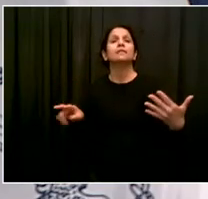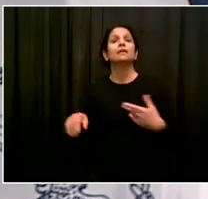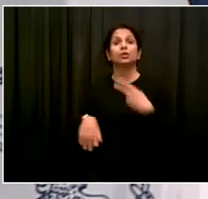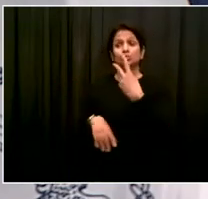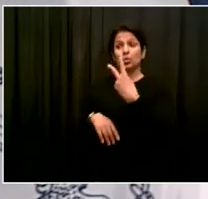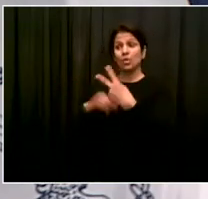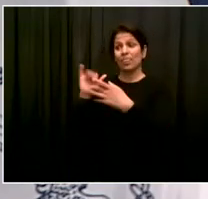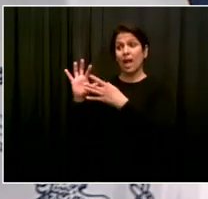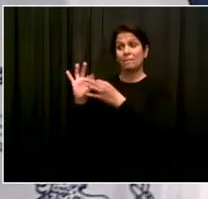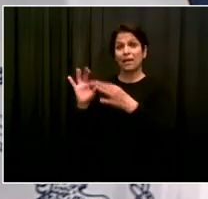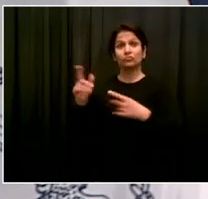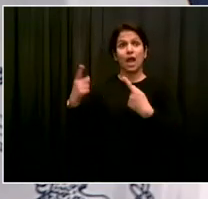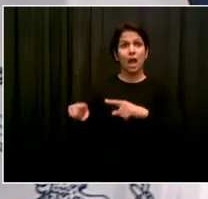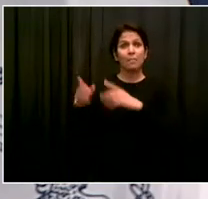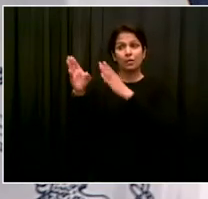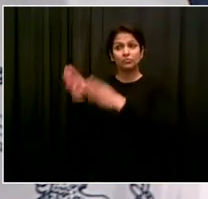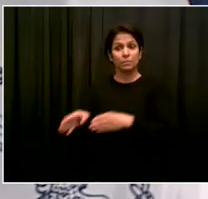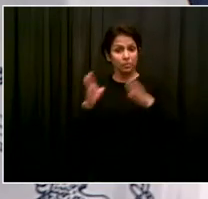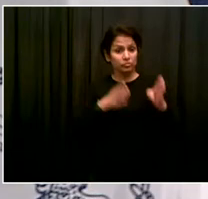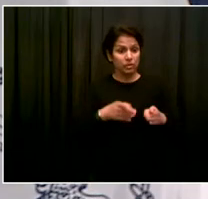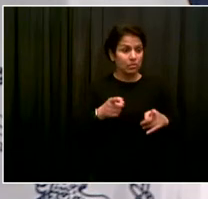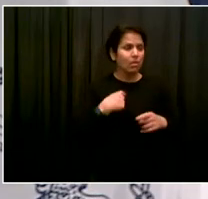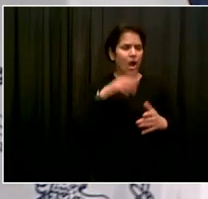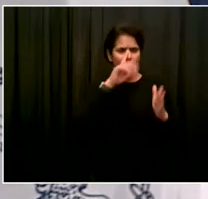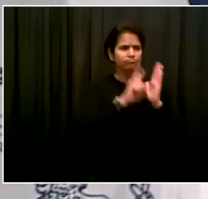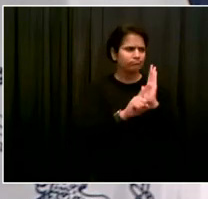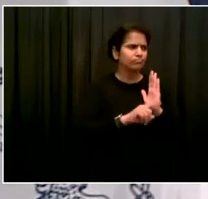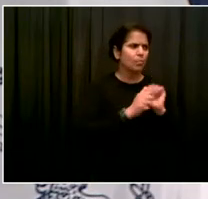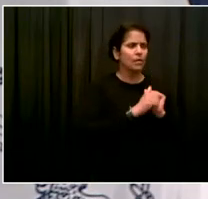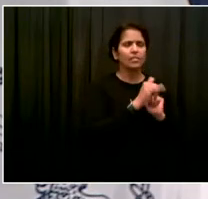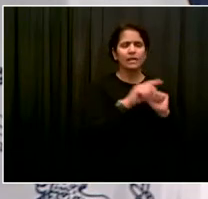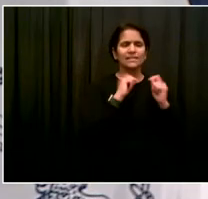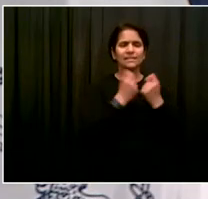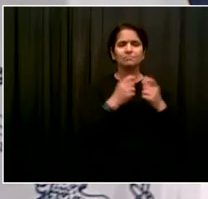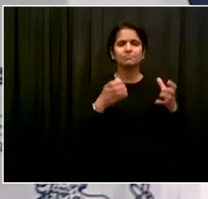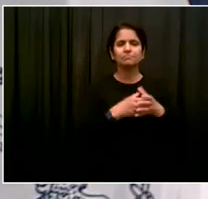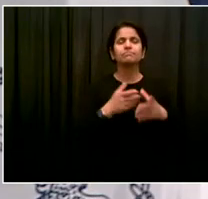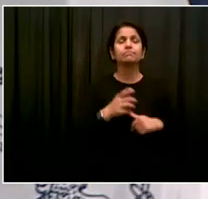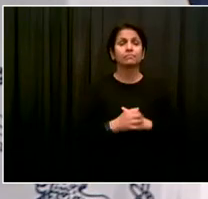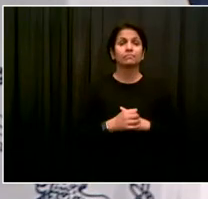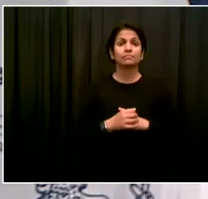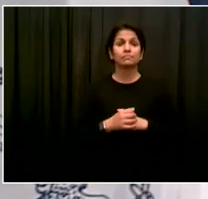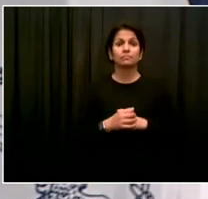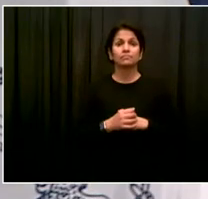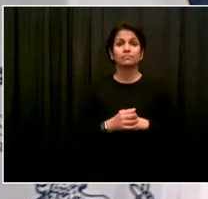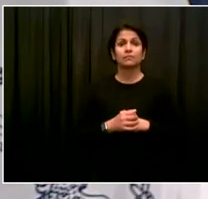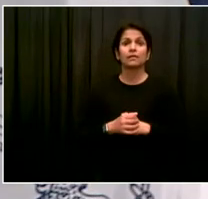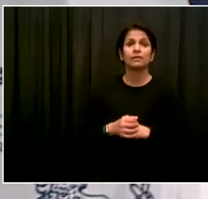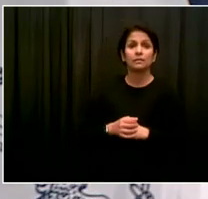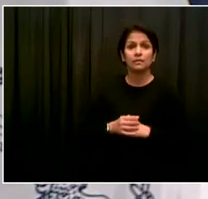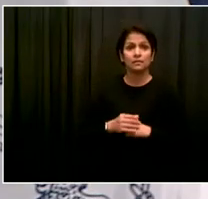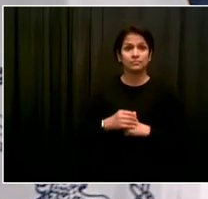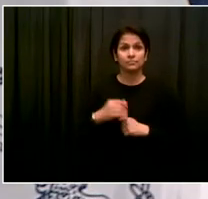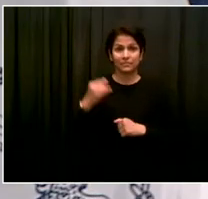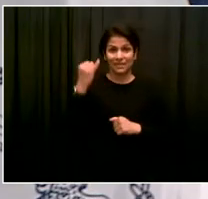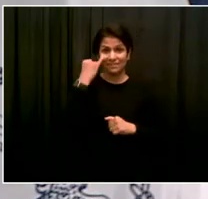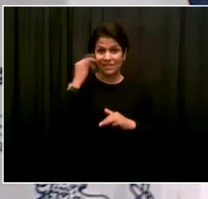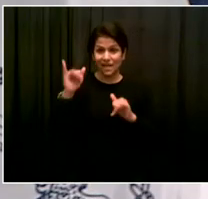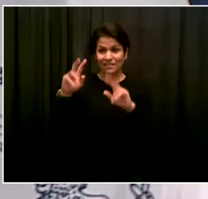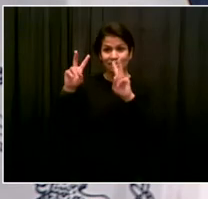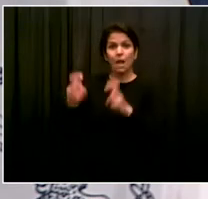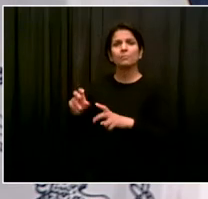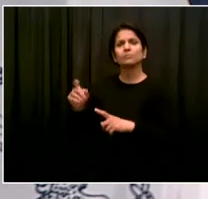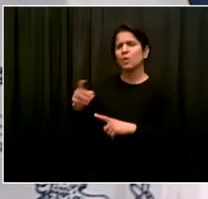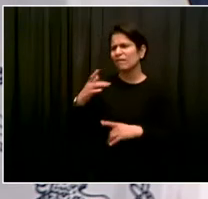blanket rule. I think when there's a specific issue that I think I need to look into or there's deeper public concern